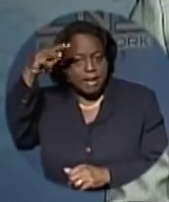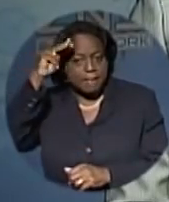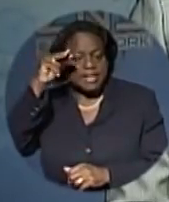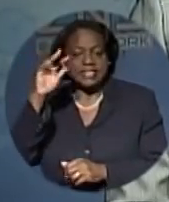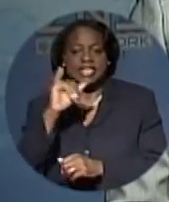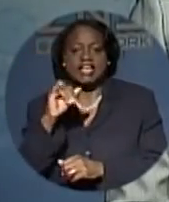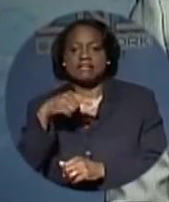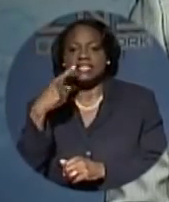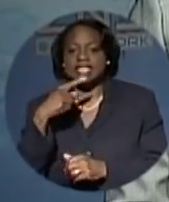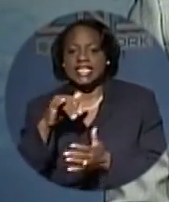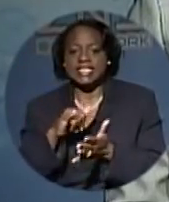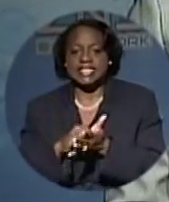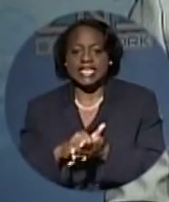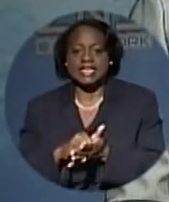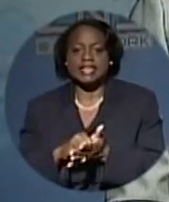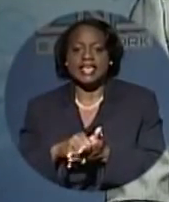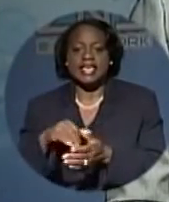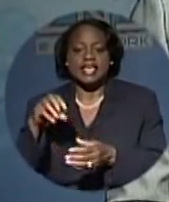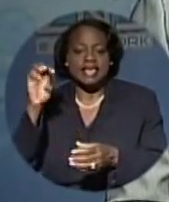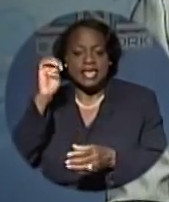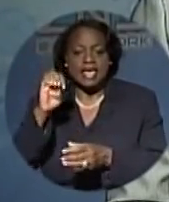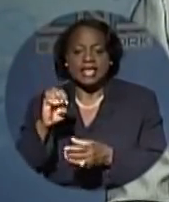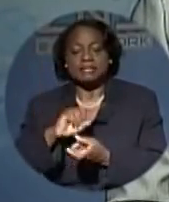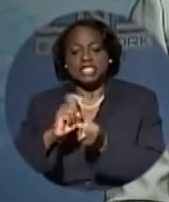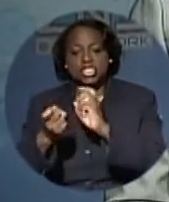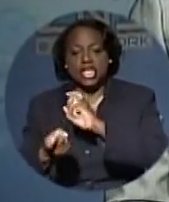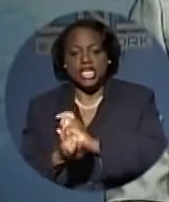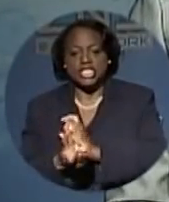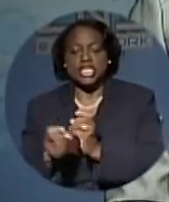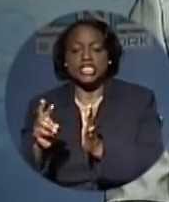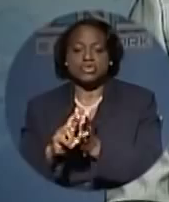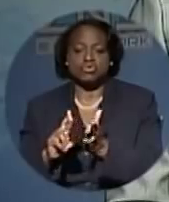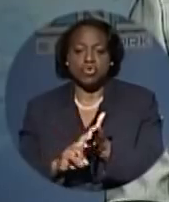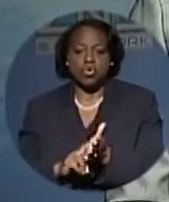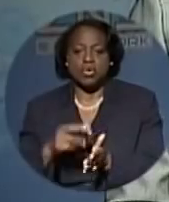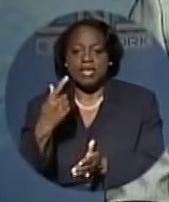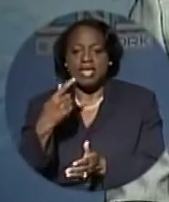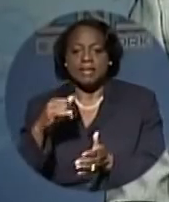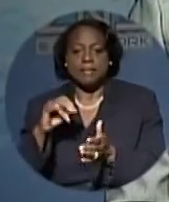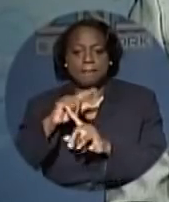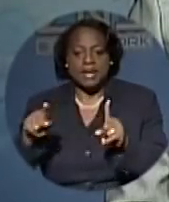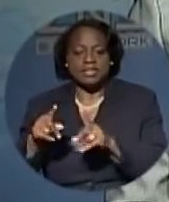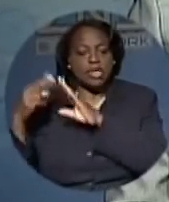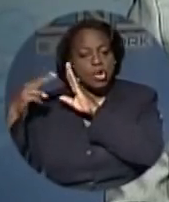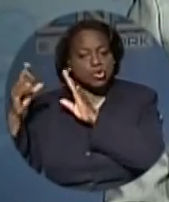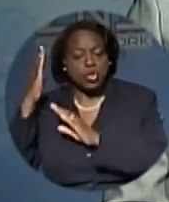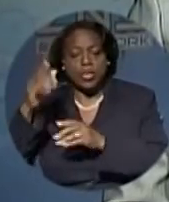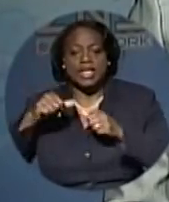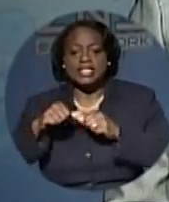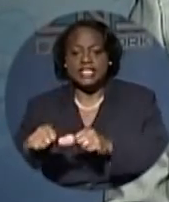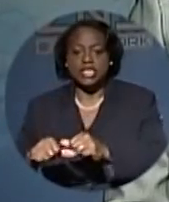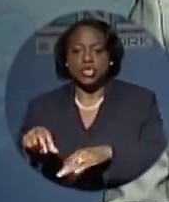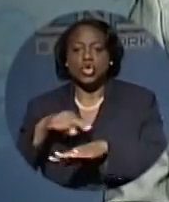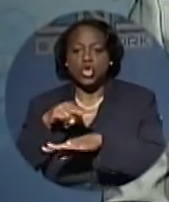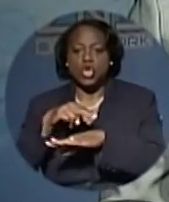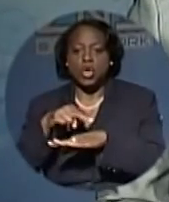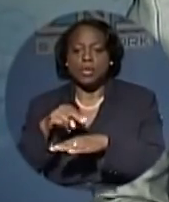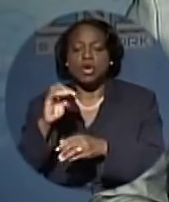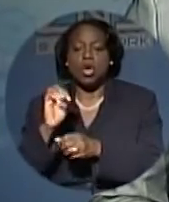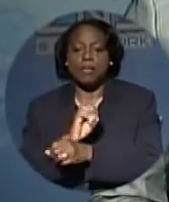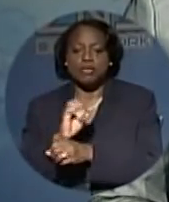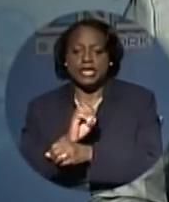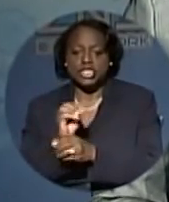more than 7,000 Bahamians, will be changing its role, the resort will continue normal operations. In this report,